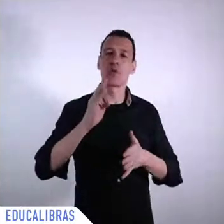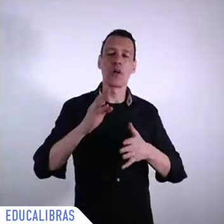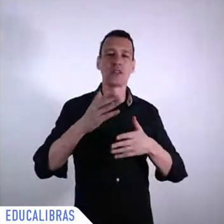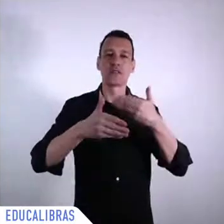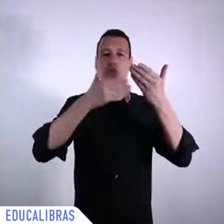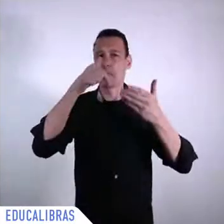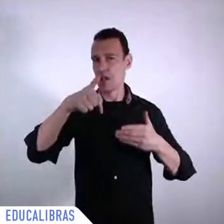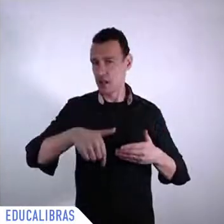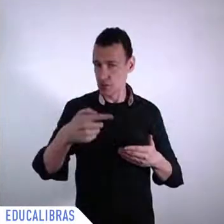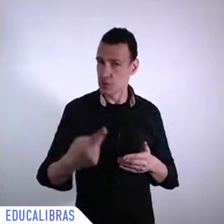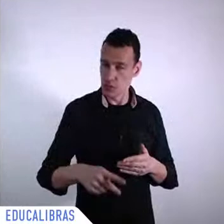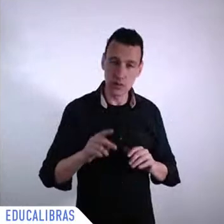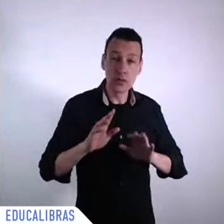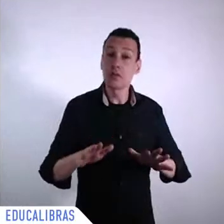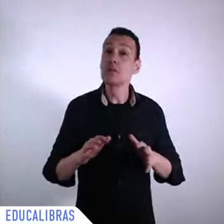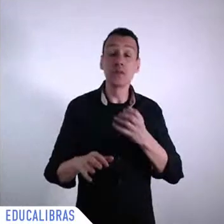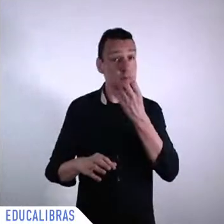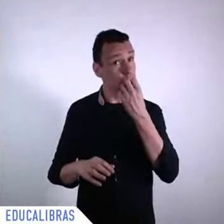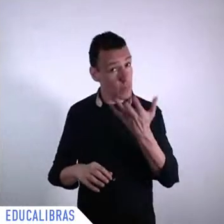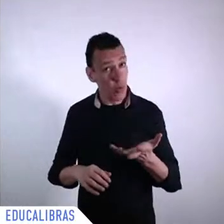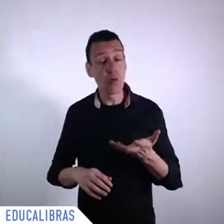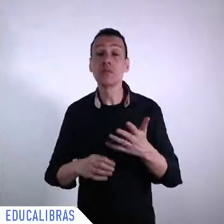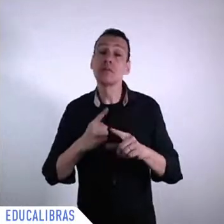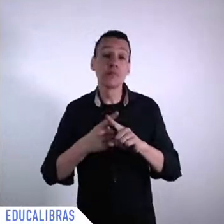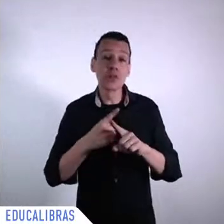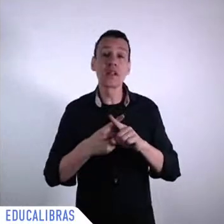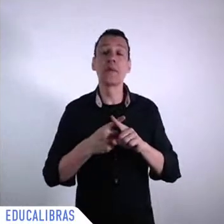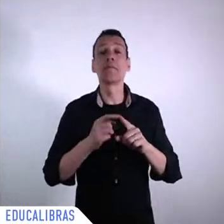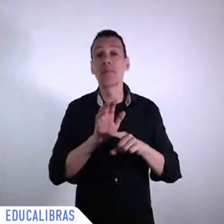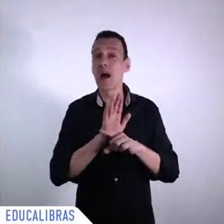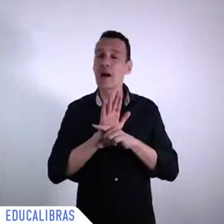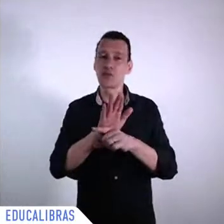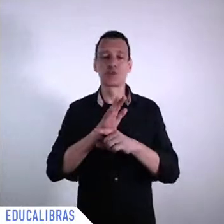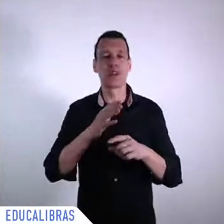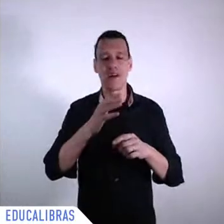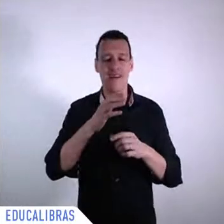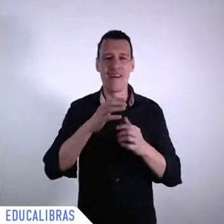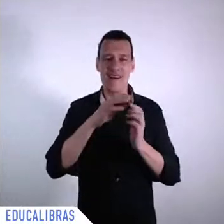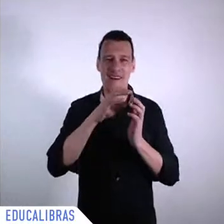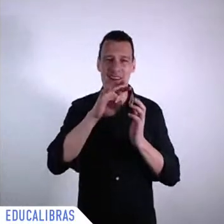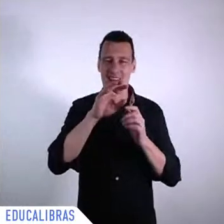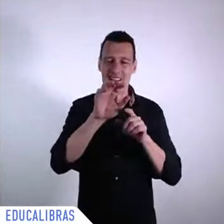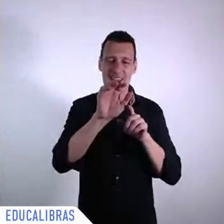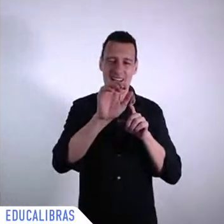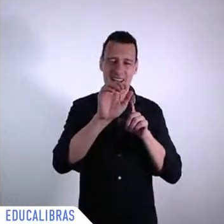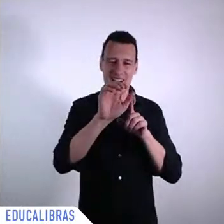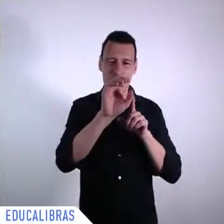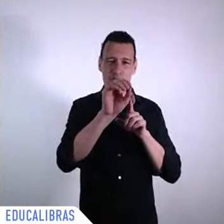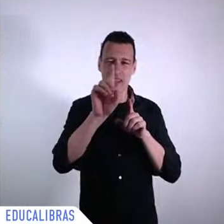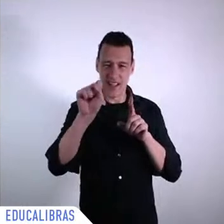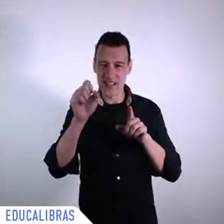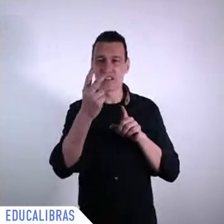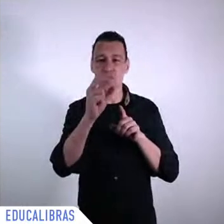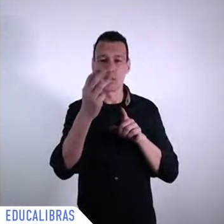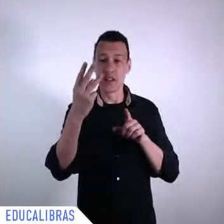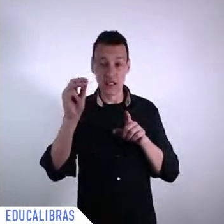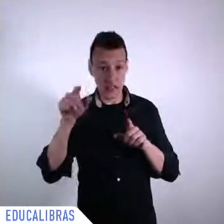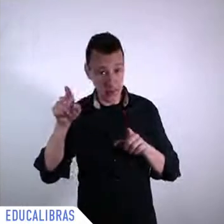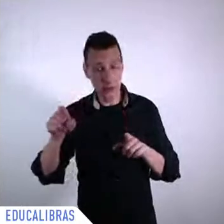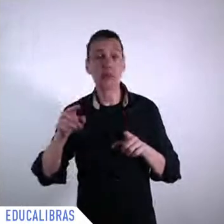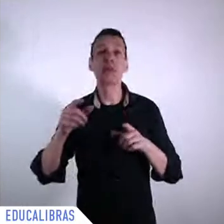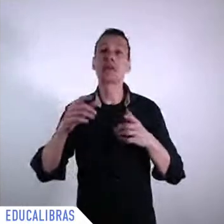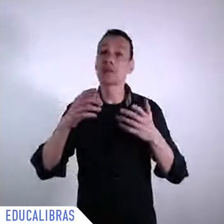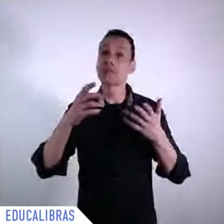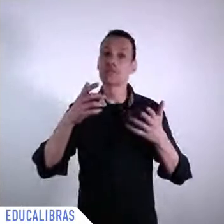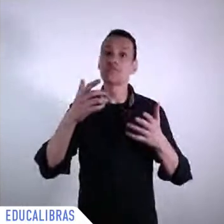rights it proposes mainly four things one universal social protection systems two social